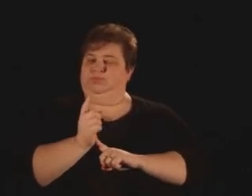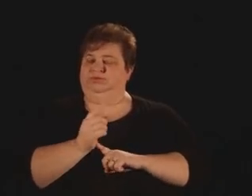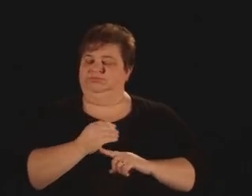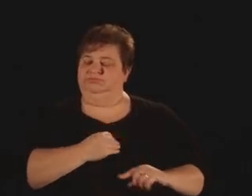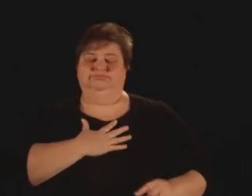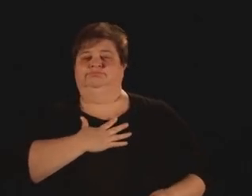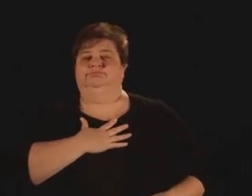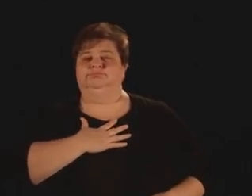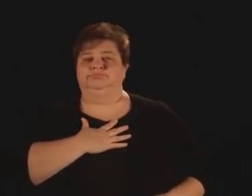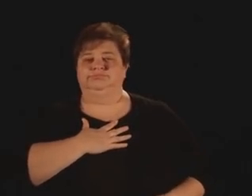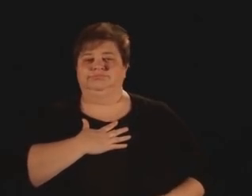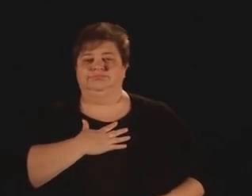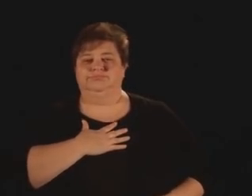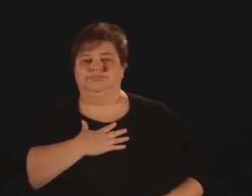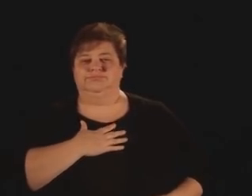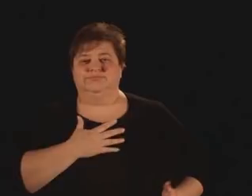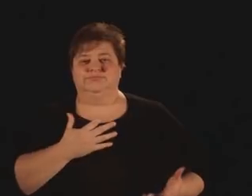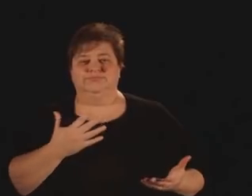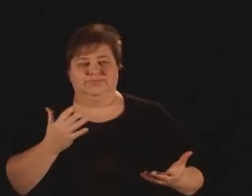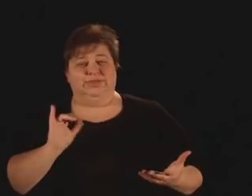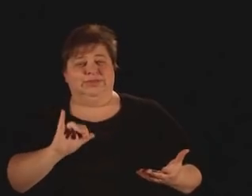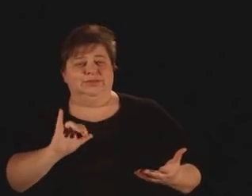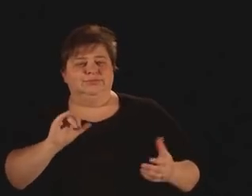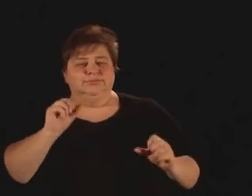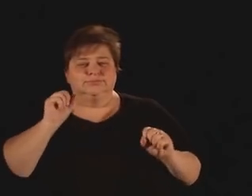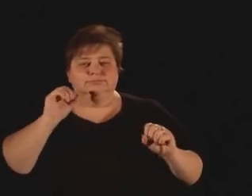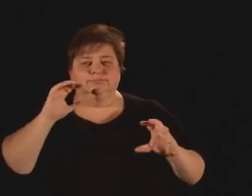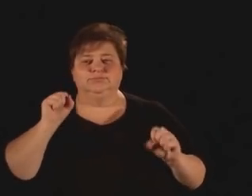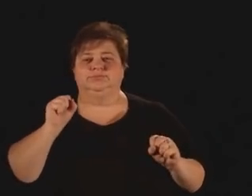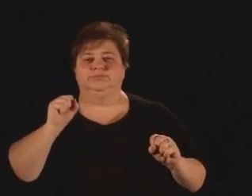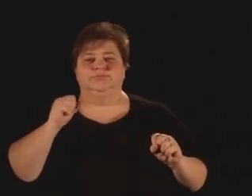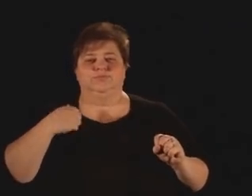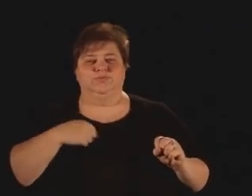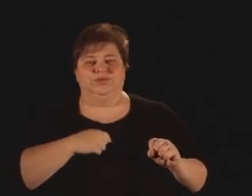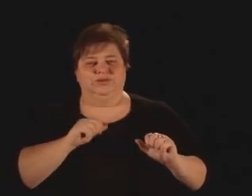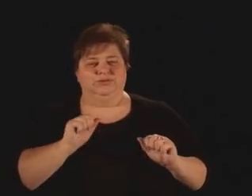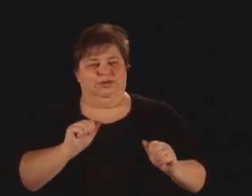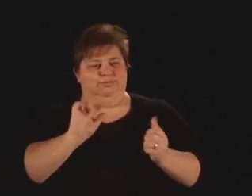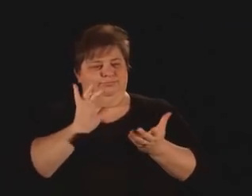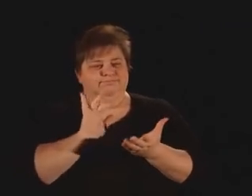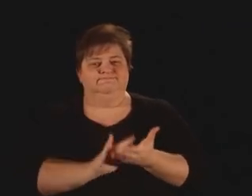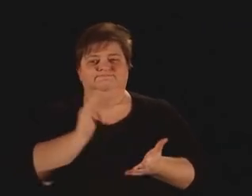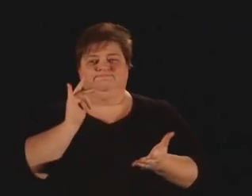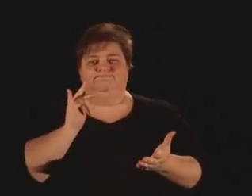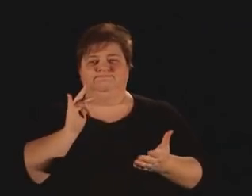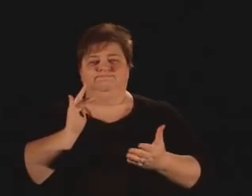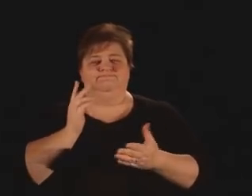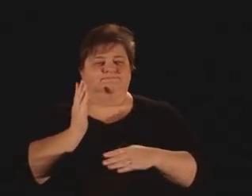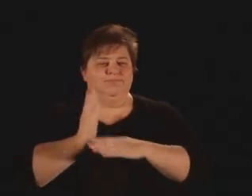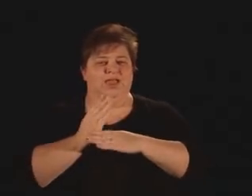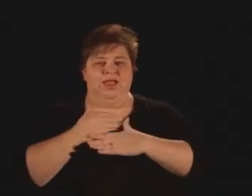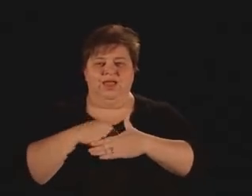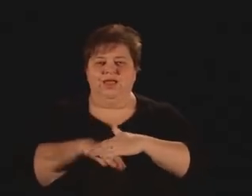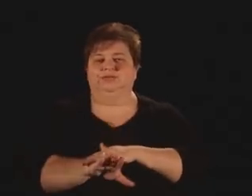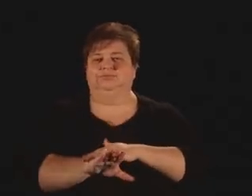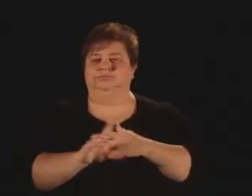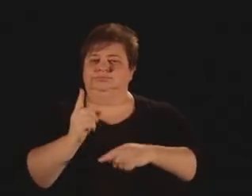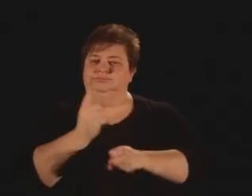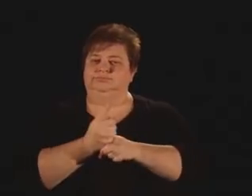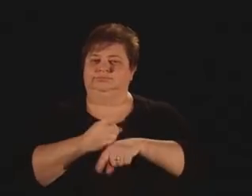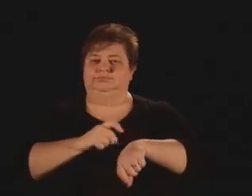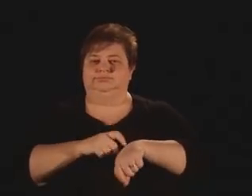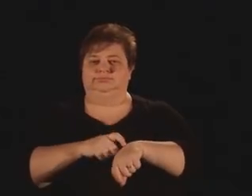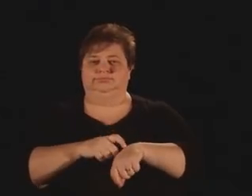So what is it about a surprise that makes it hackable? What is it about a surprise that requires an